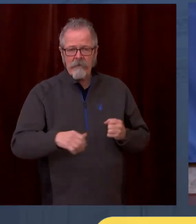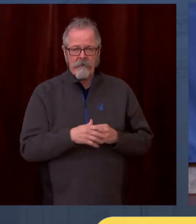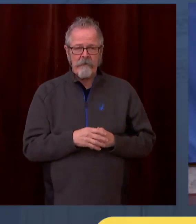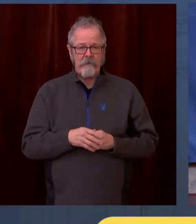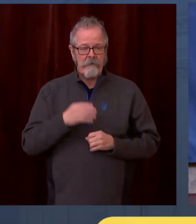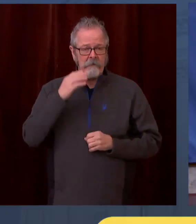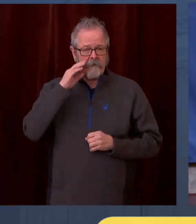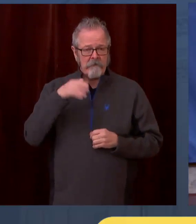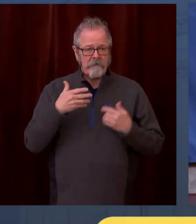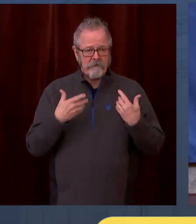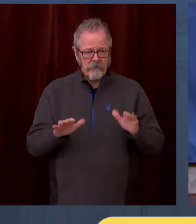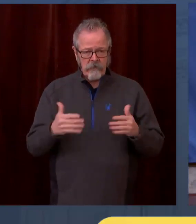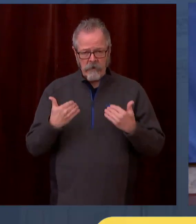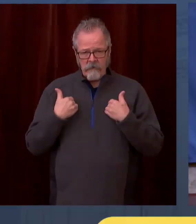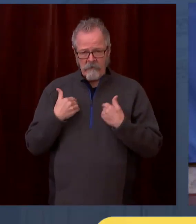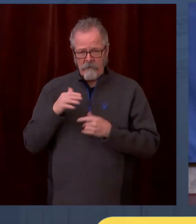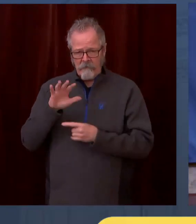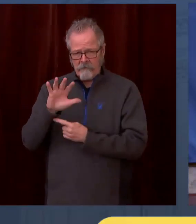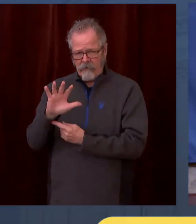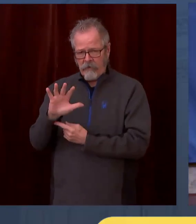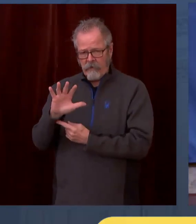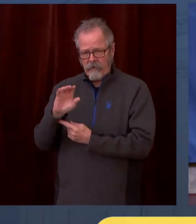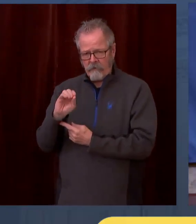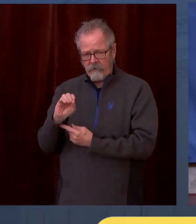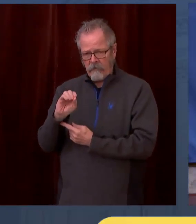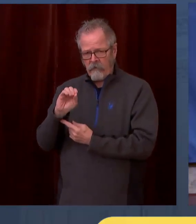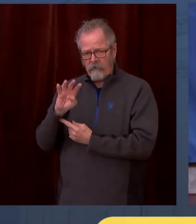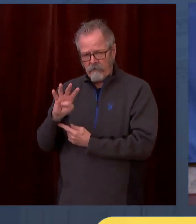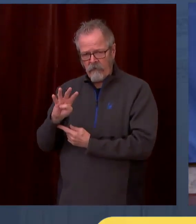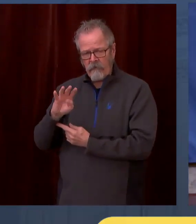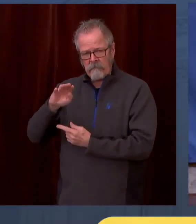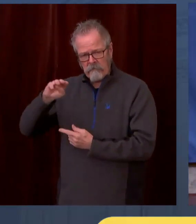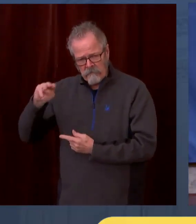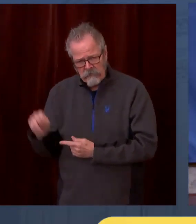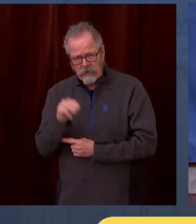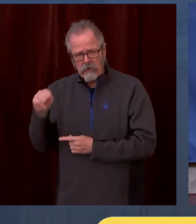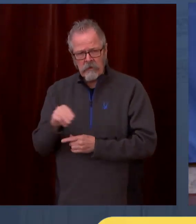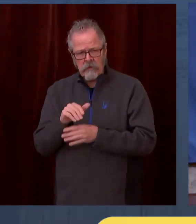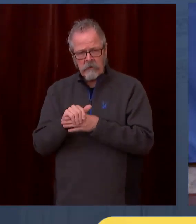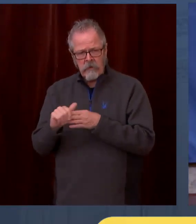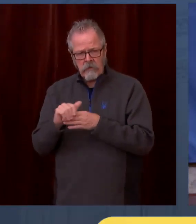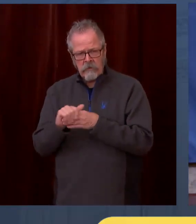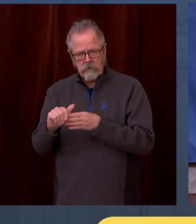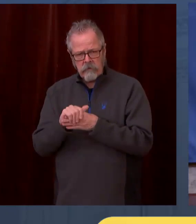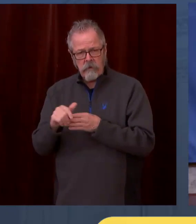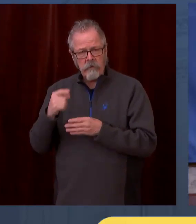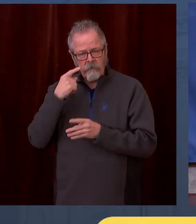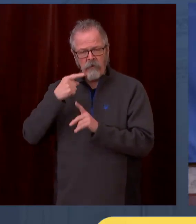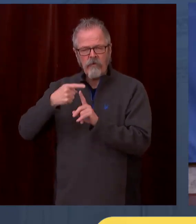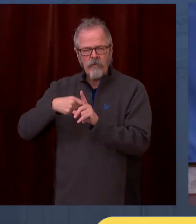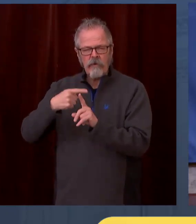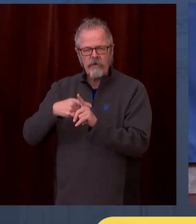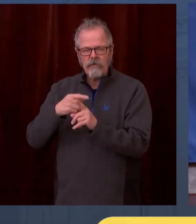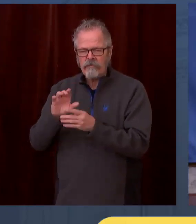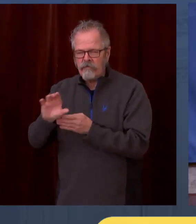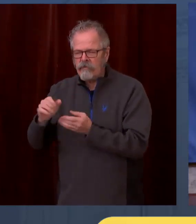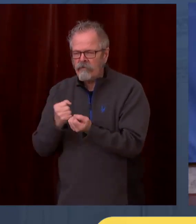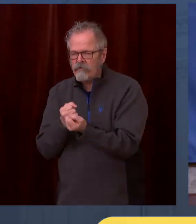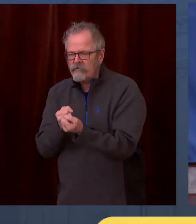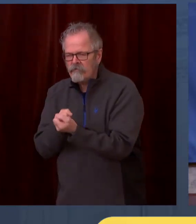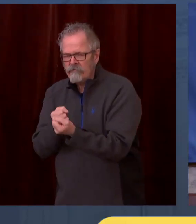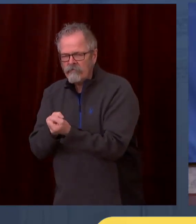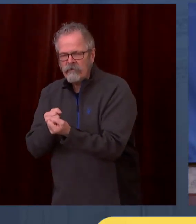millions of dollars more of rental assistance is on its way through Congress's